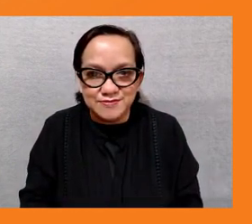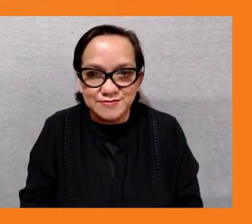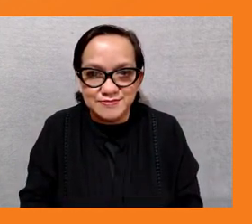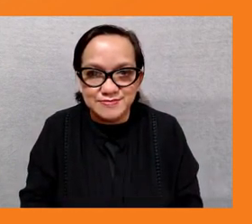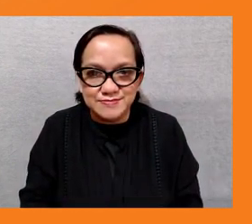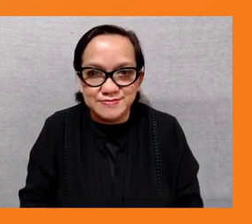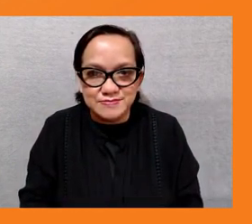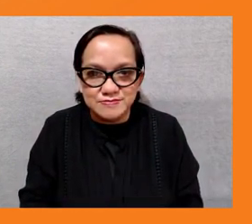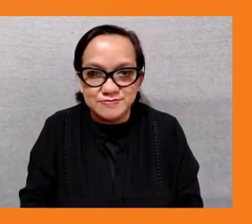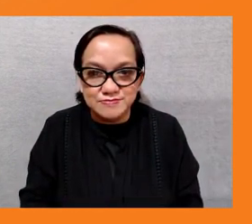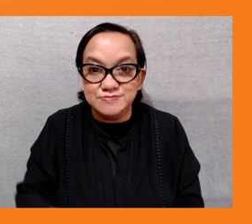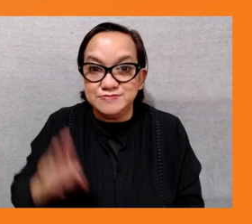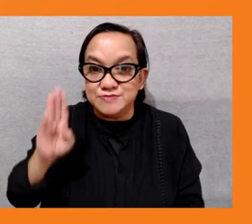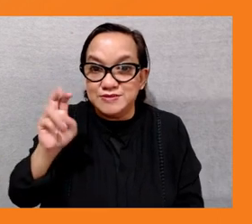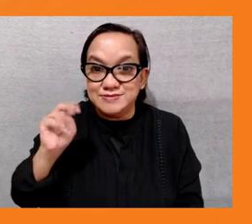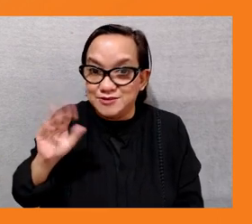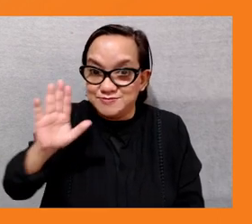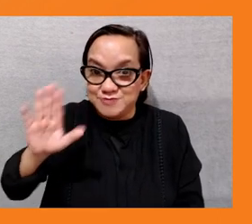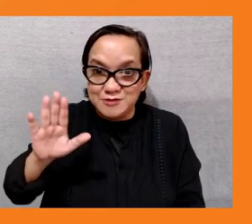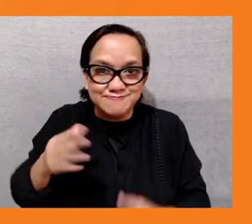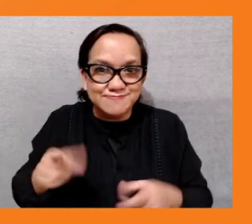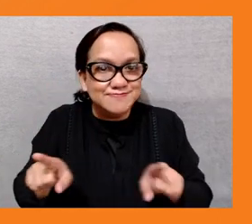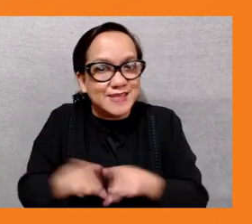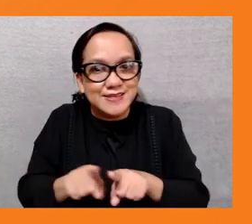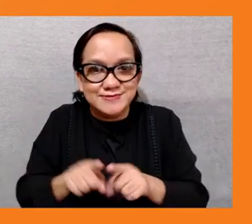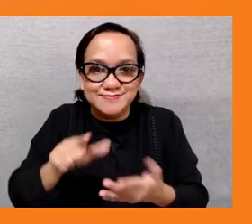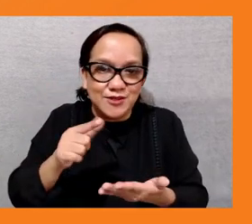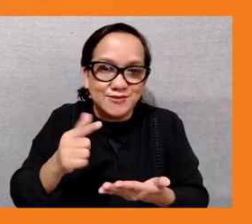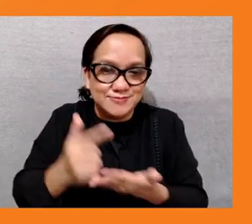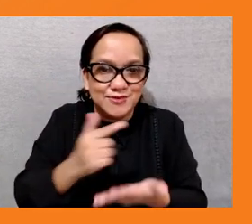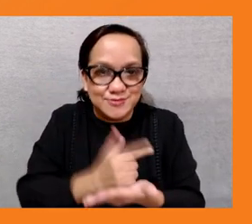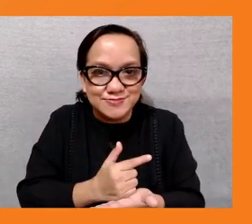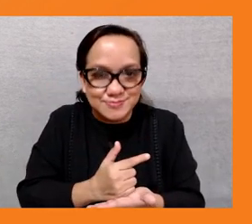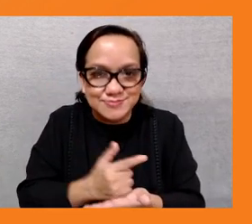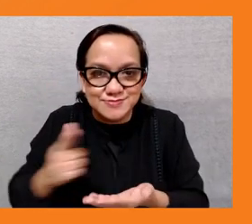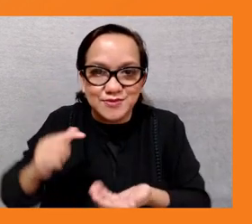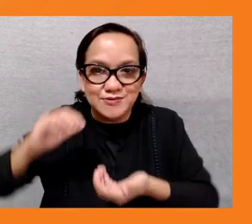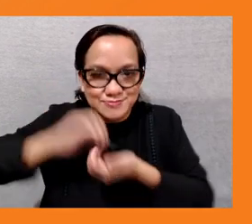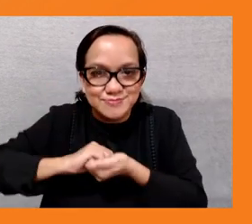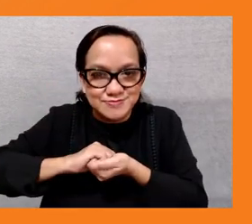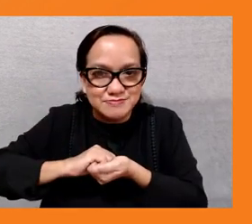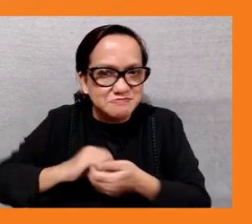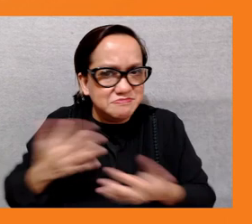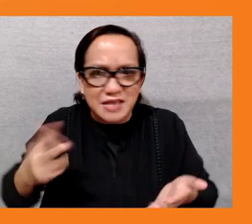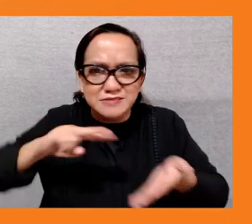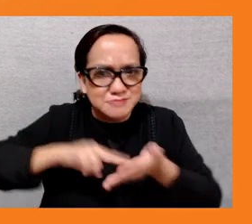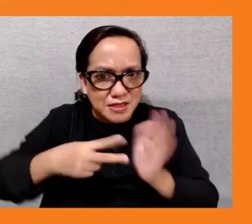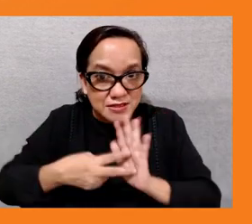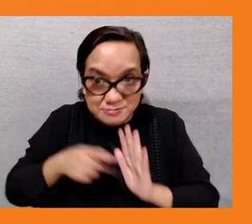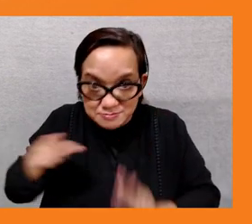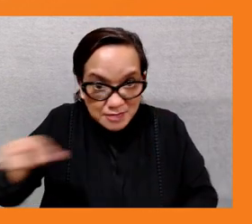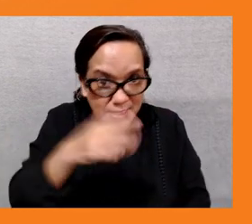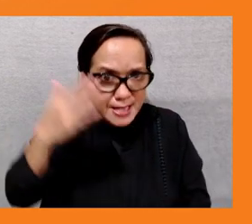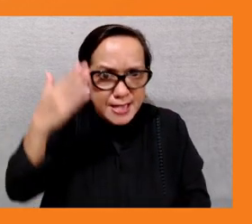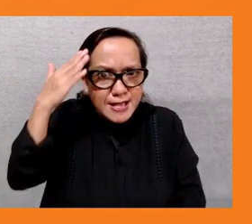actually and how if you have awareness and you have collaboration you're able to drive this transformation that we're trying to strive